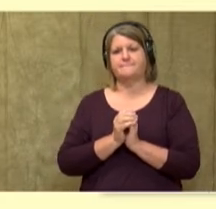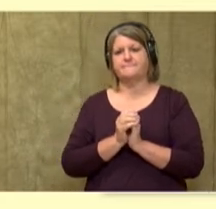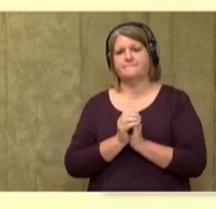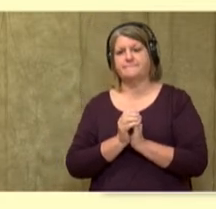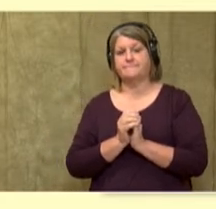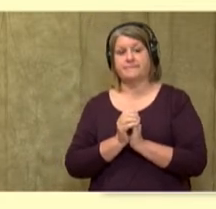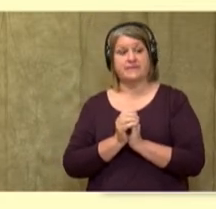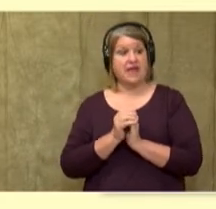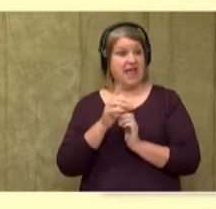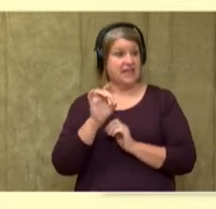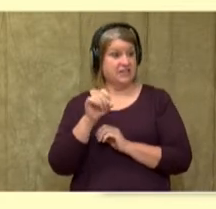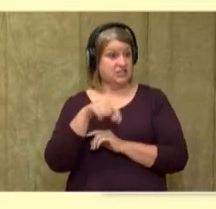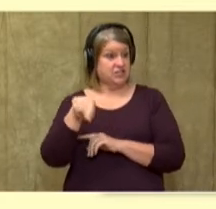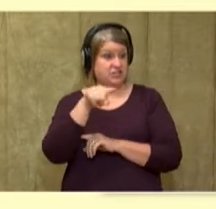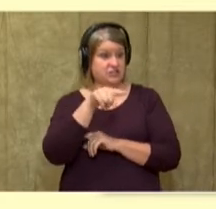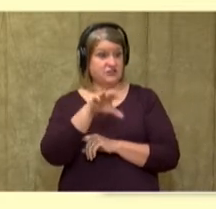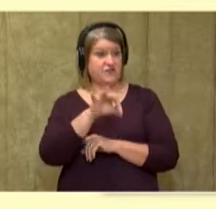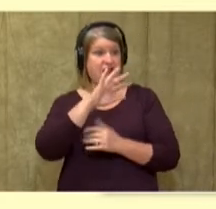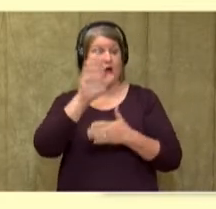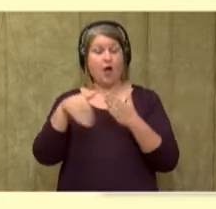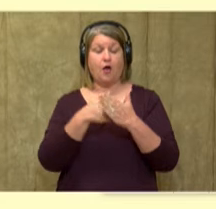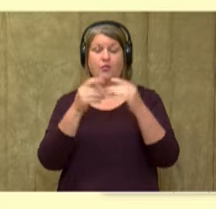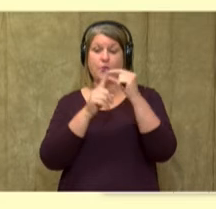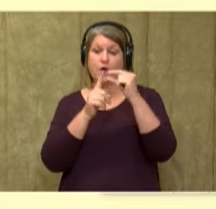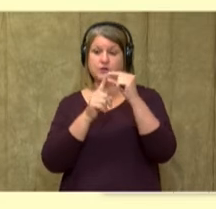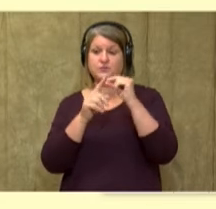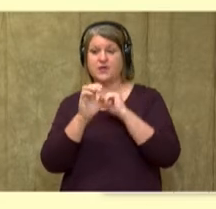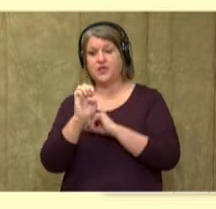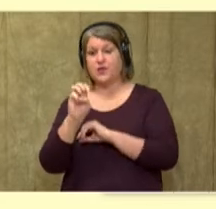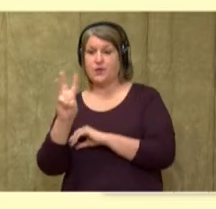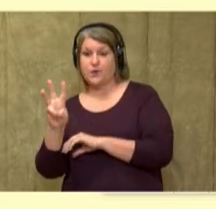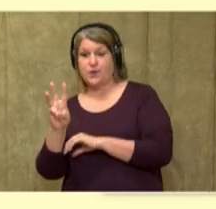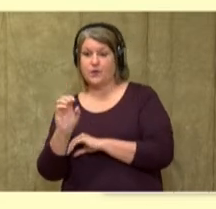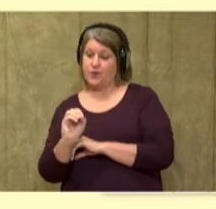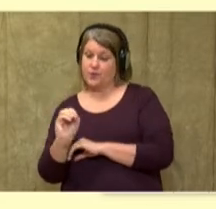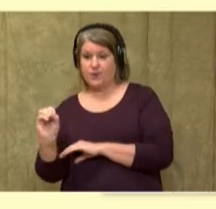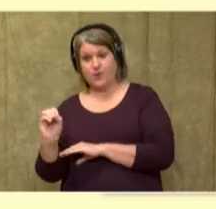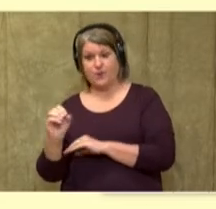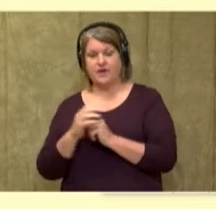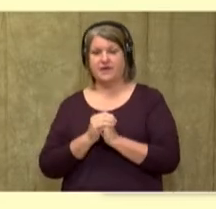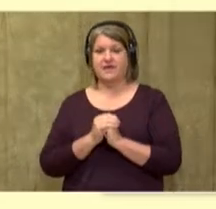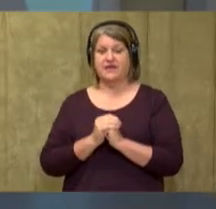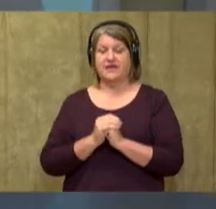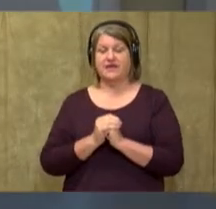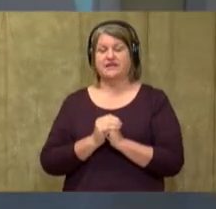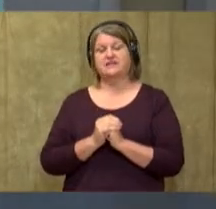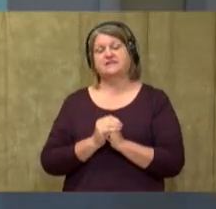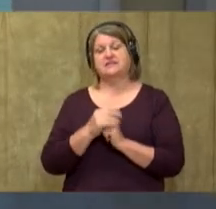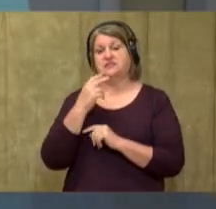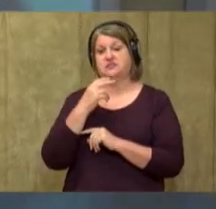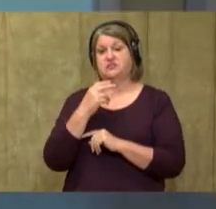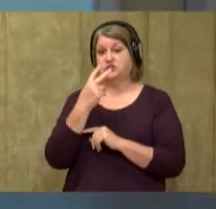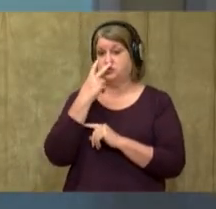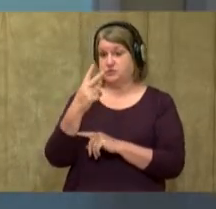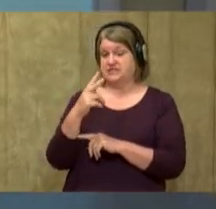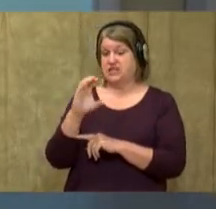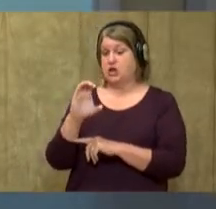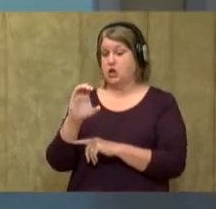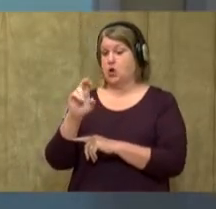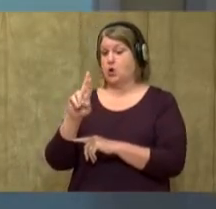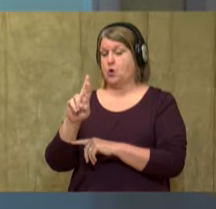Did you find all of the words with oo? Let's see. Did you find cruise? Cruise.